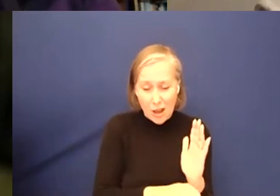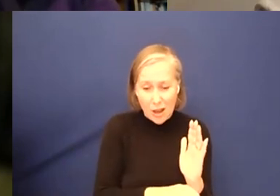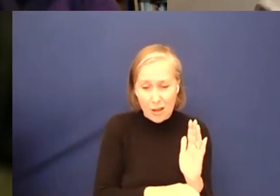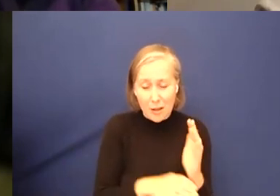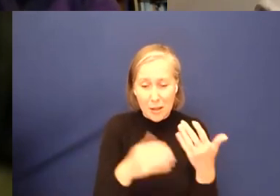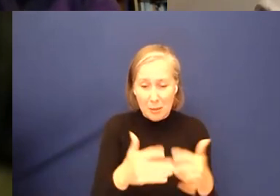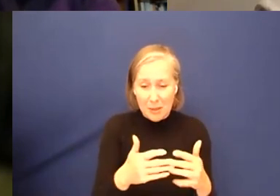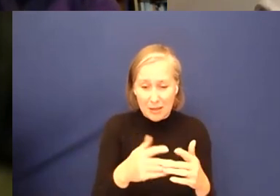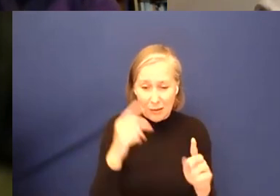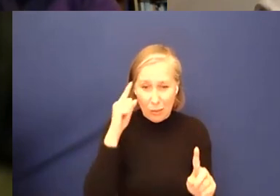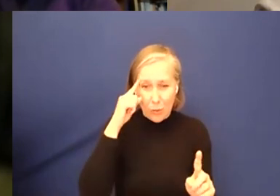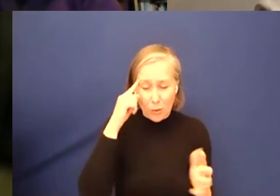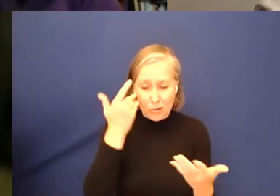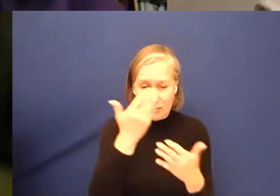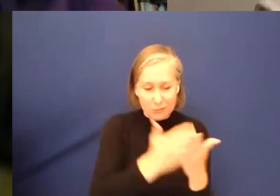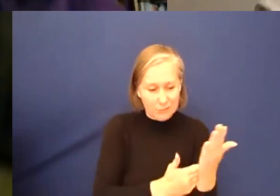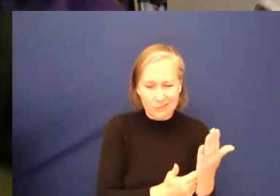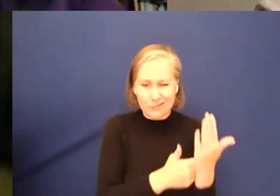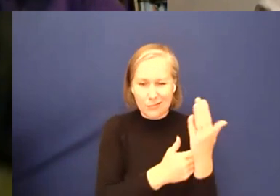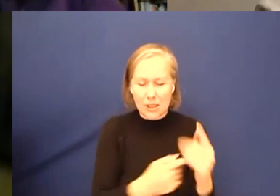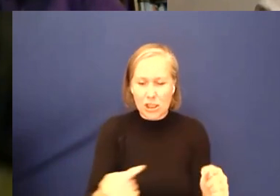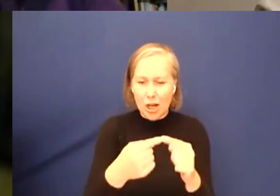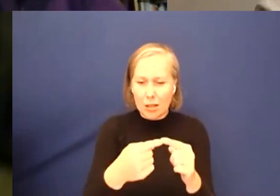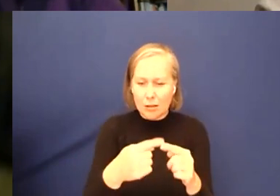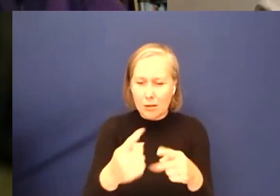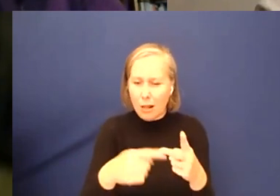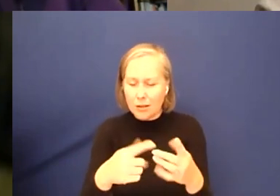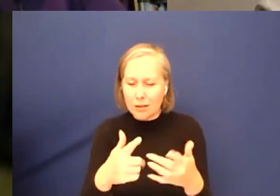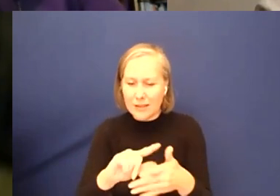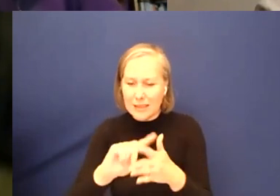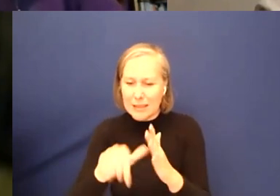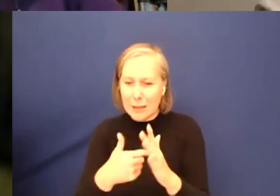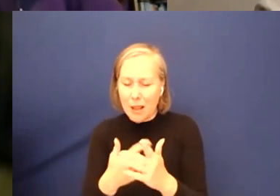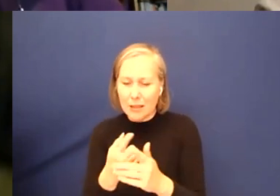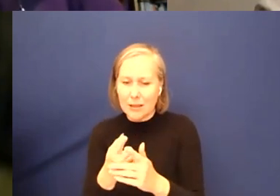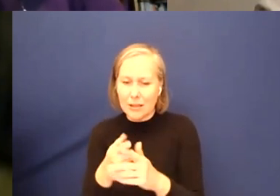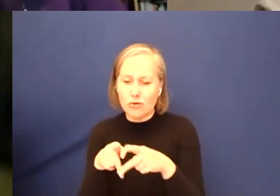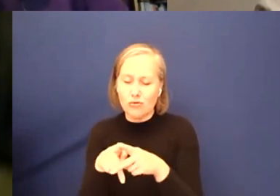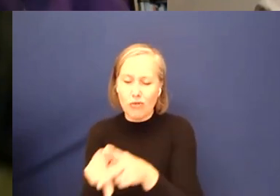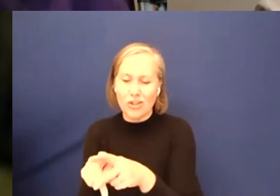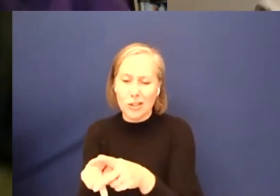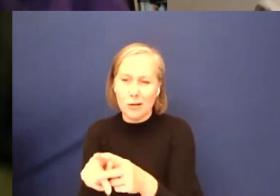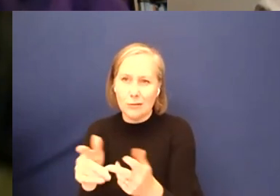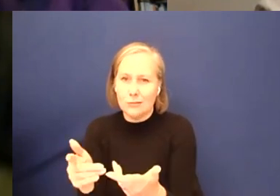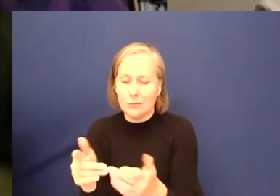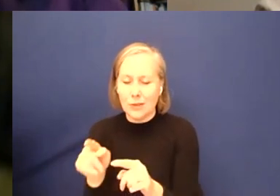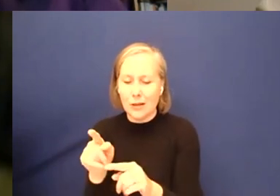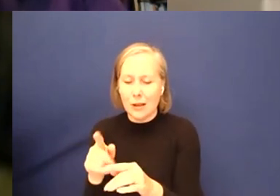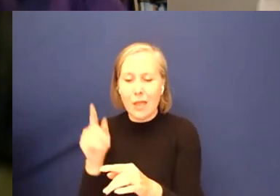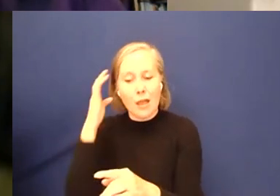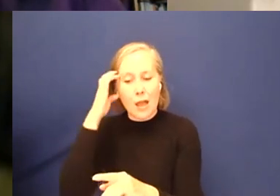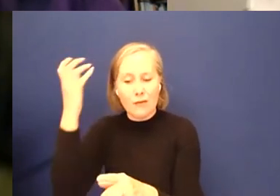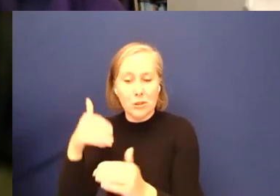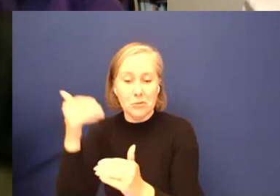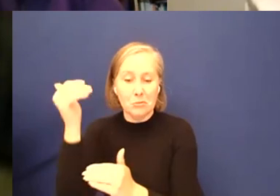devised, which kind of challenges or gives an alternative to the disability strategy so-called that the government have put ahead. I mean, that